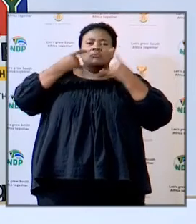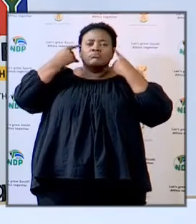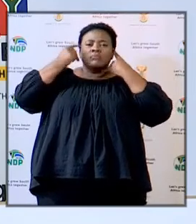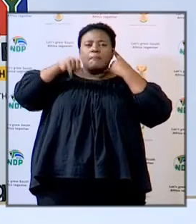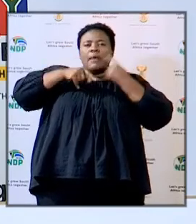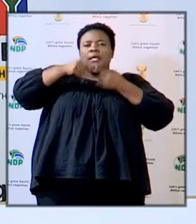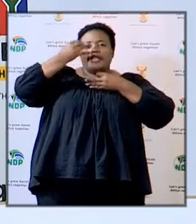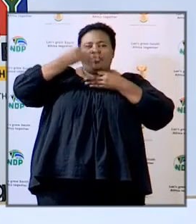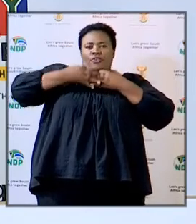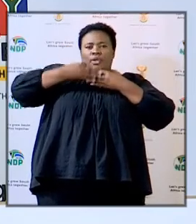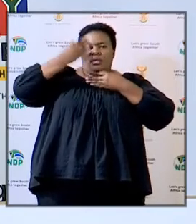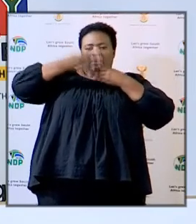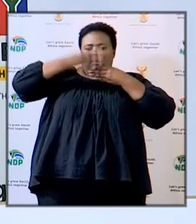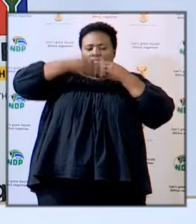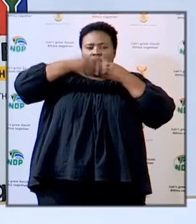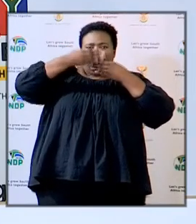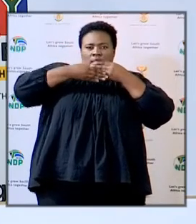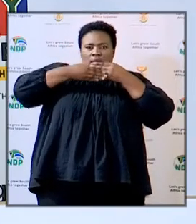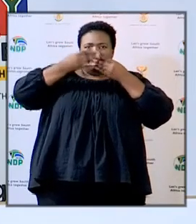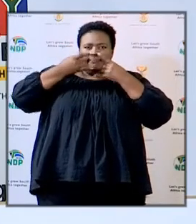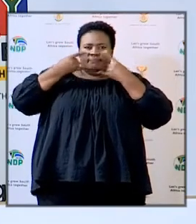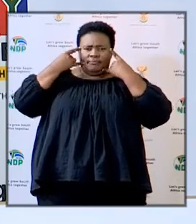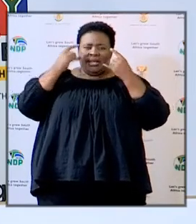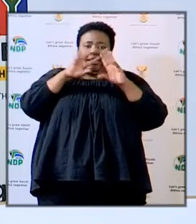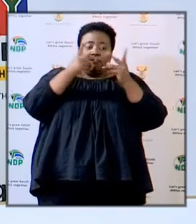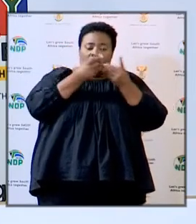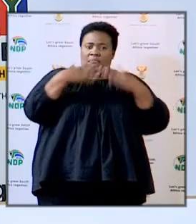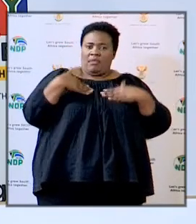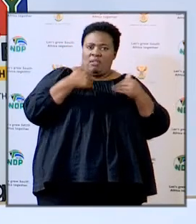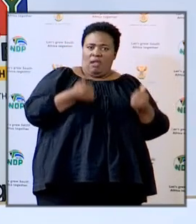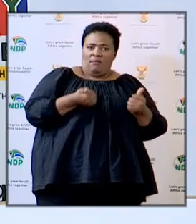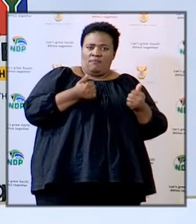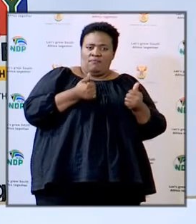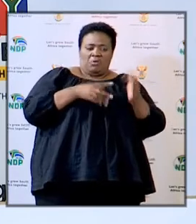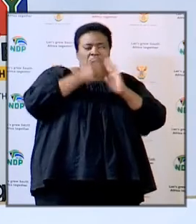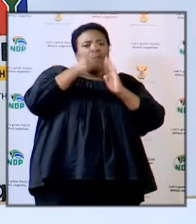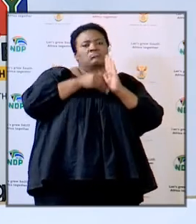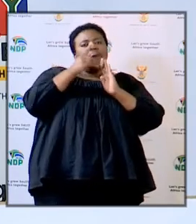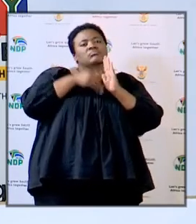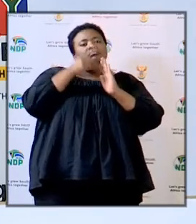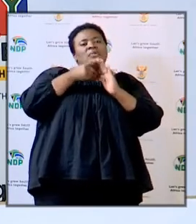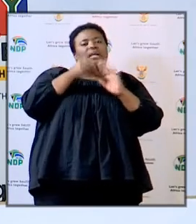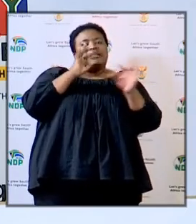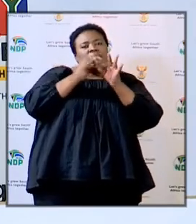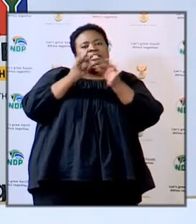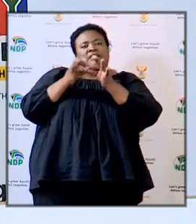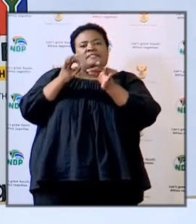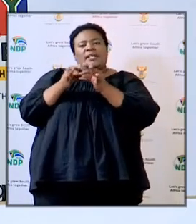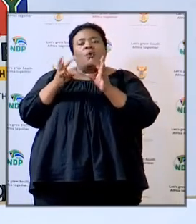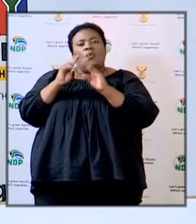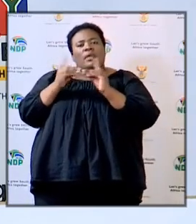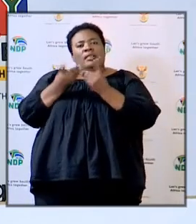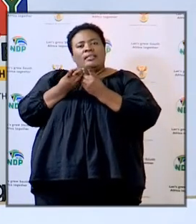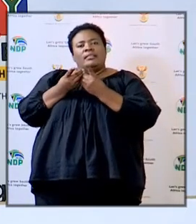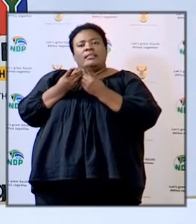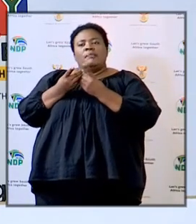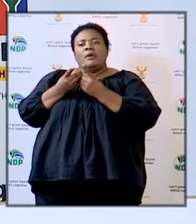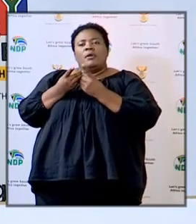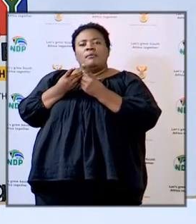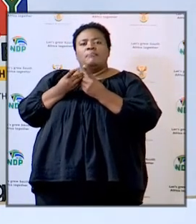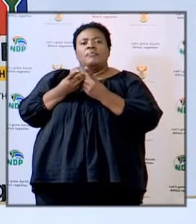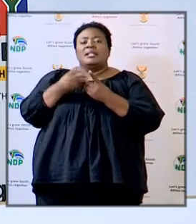again the Department of Health developed specifications together with the Department of Trade and Industry